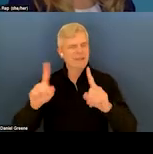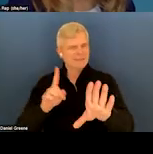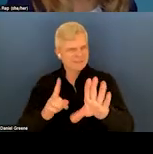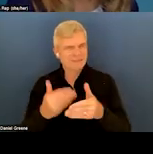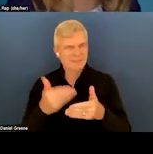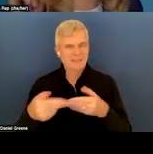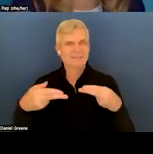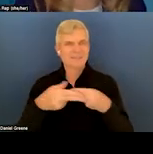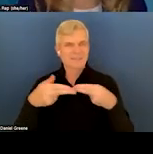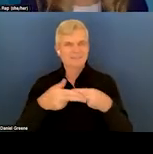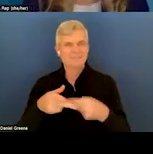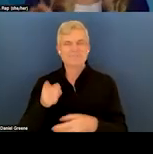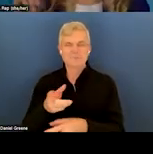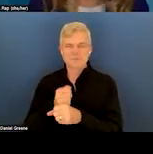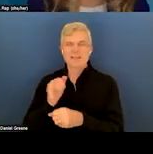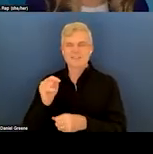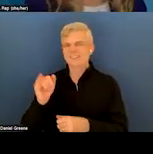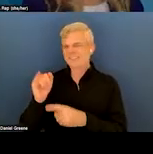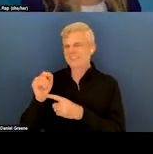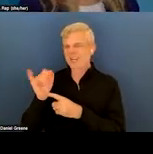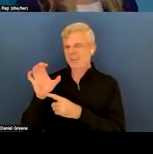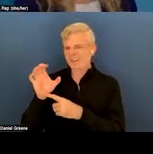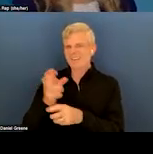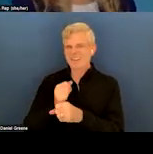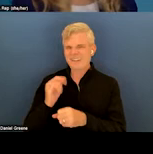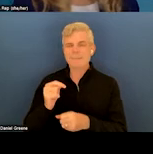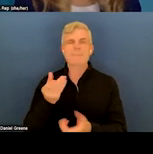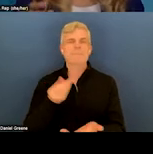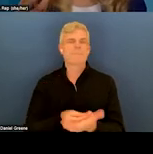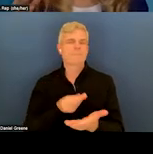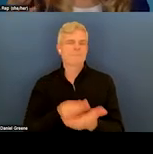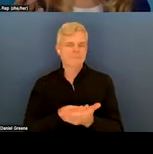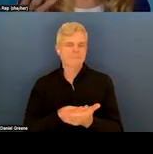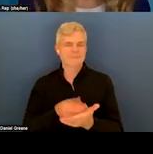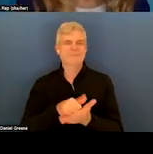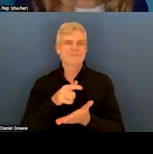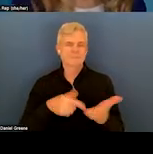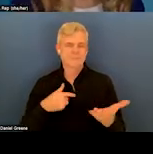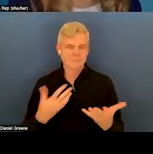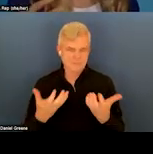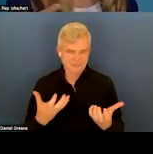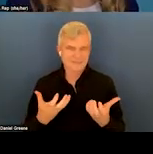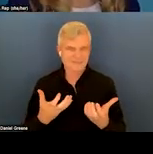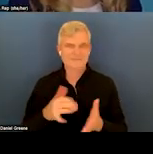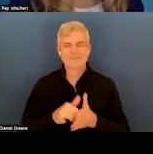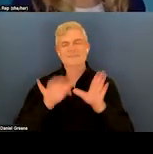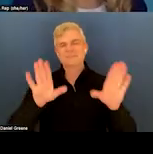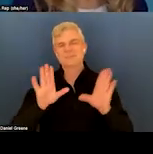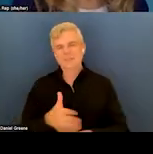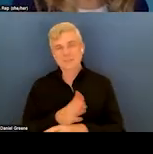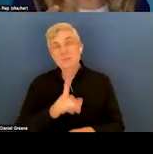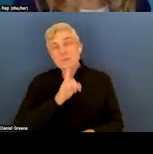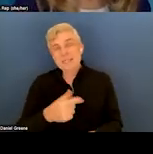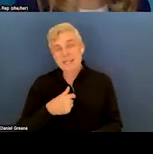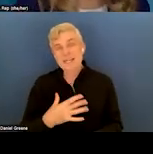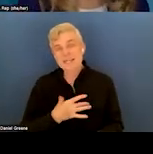They got it. Eric got it. Money. That's what I want. And so, it's a great song. I actually like the Barrett Strong